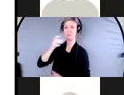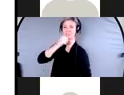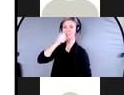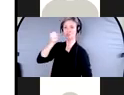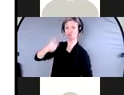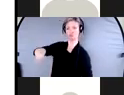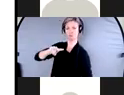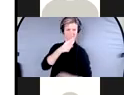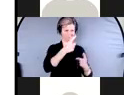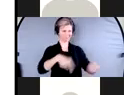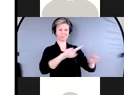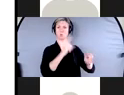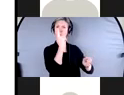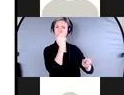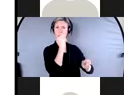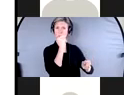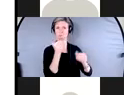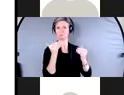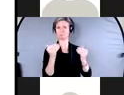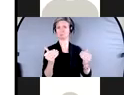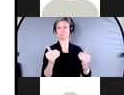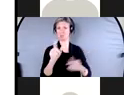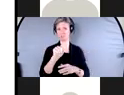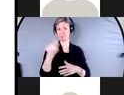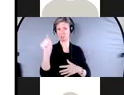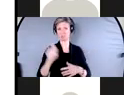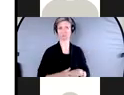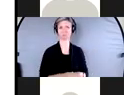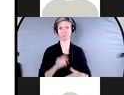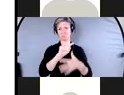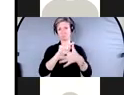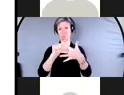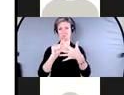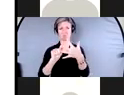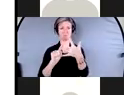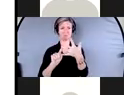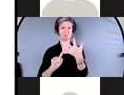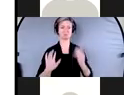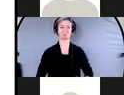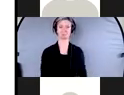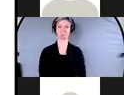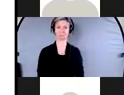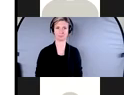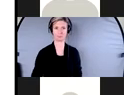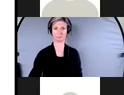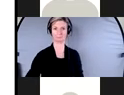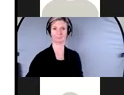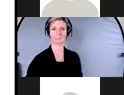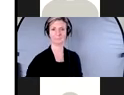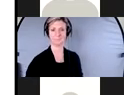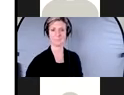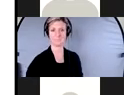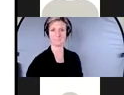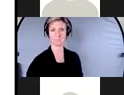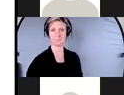second to add your comments here and see, we'll see what the results are. I think we